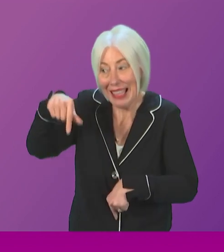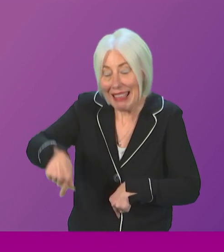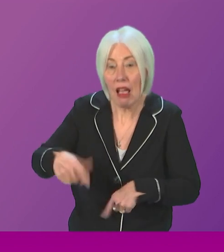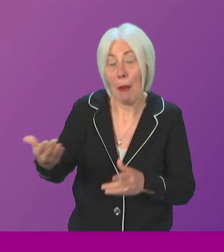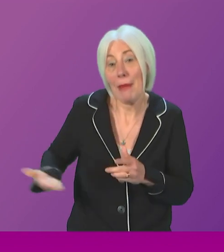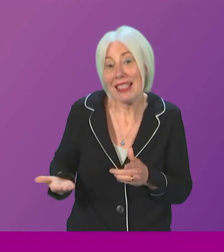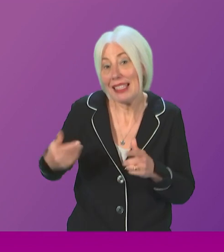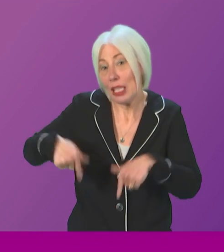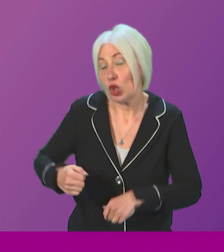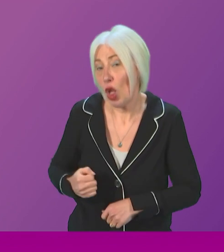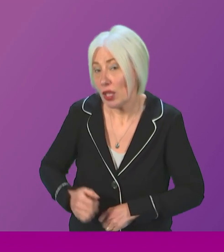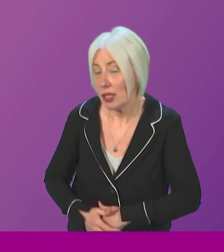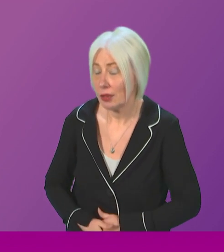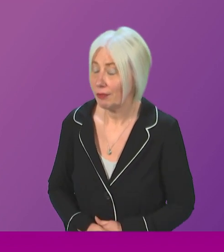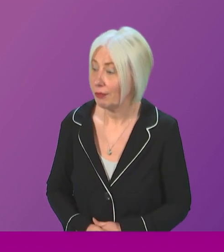Lumson.